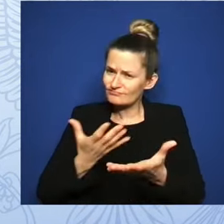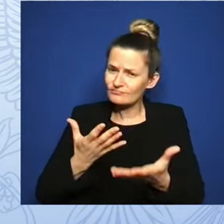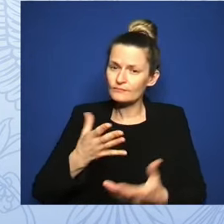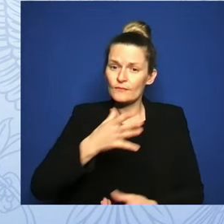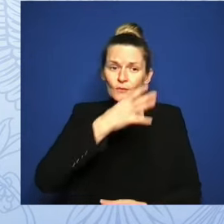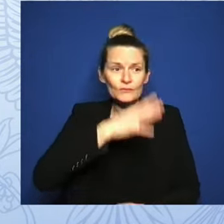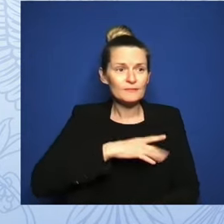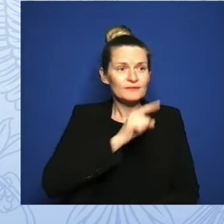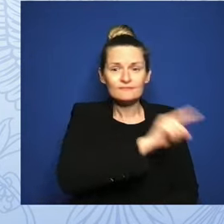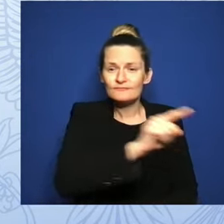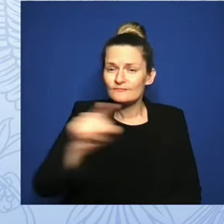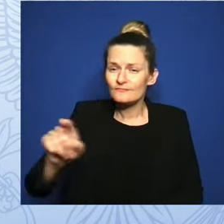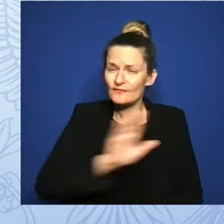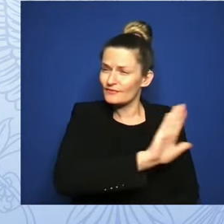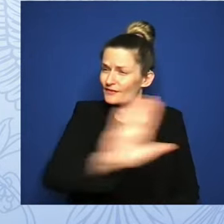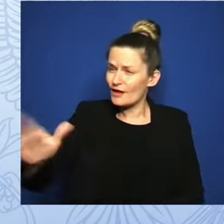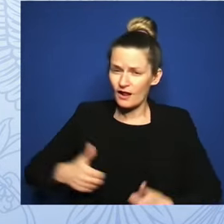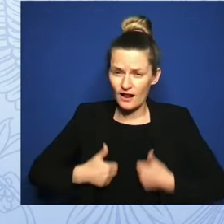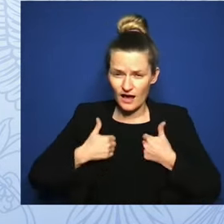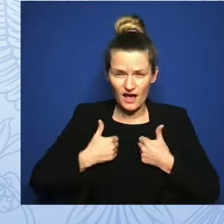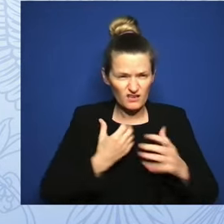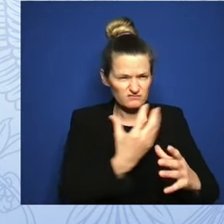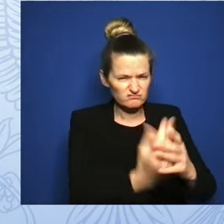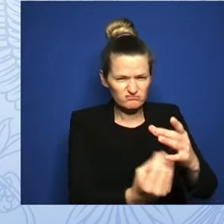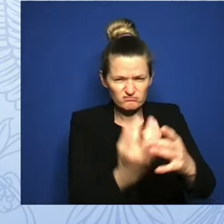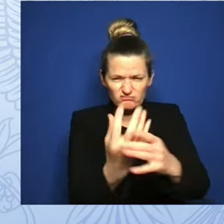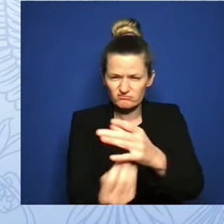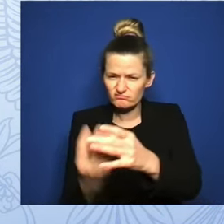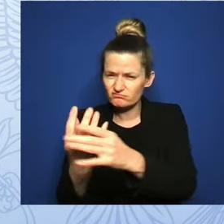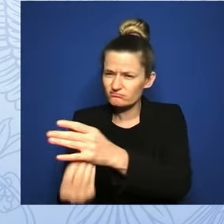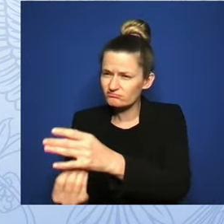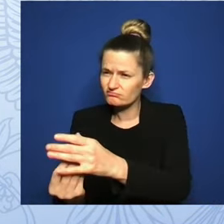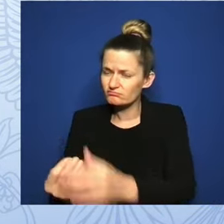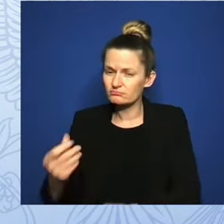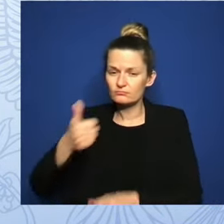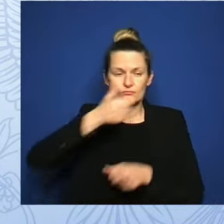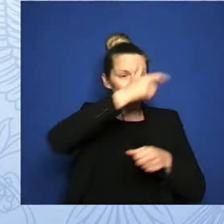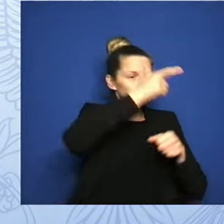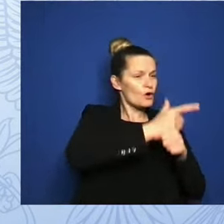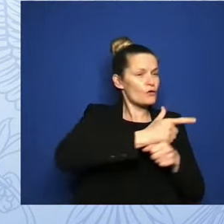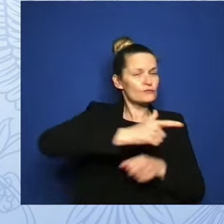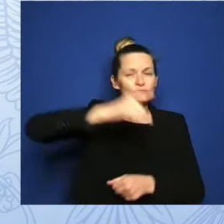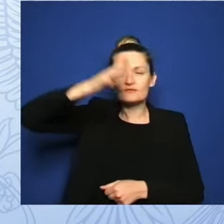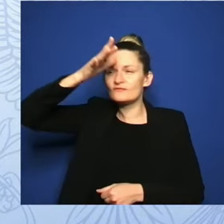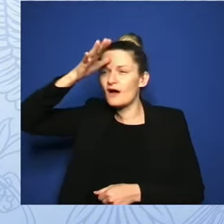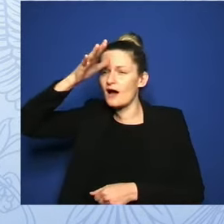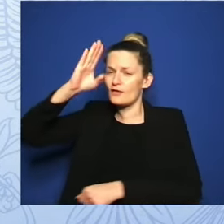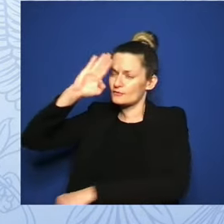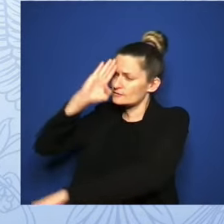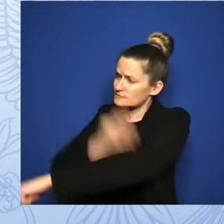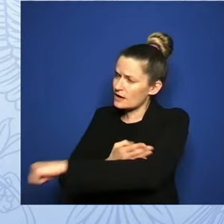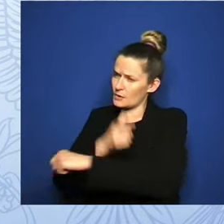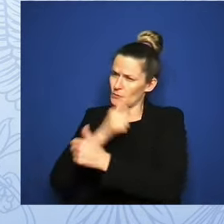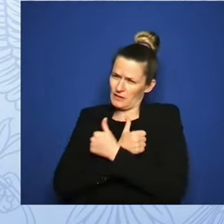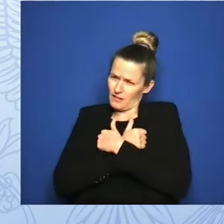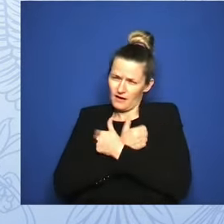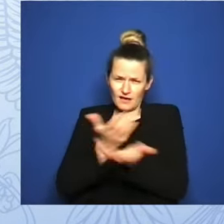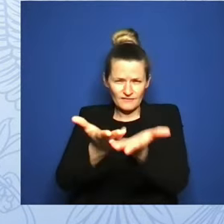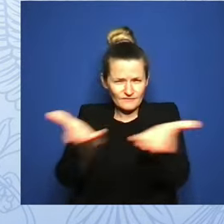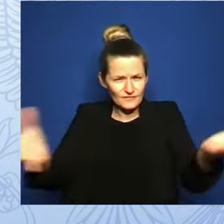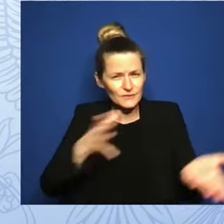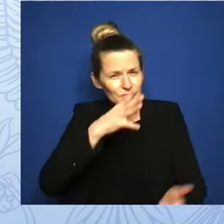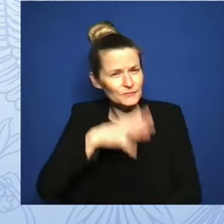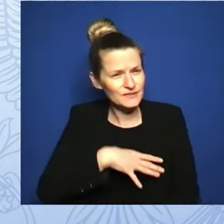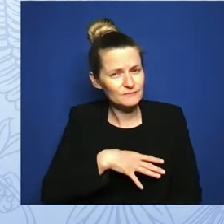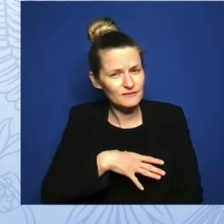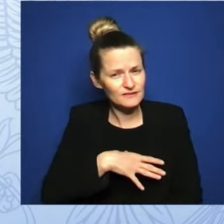brothers and husbands and sons who love them. We need men in this fight, too, which I'm sure you're